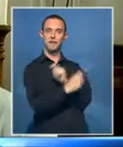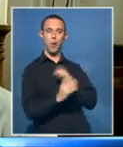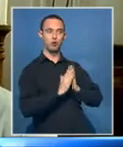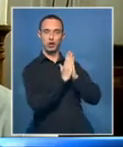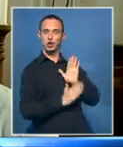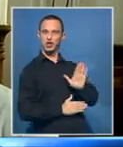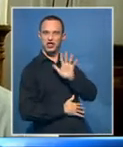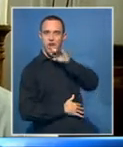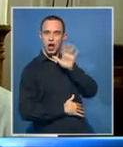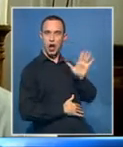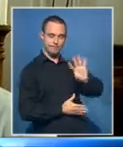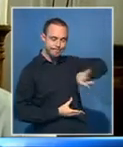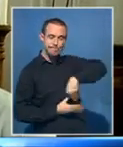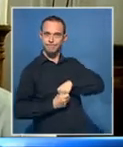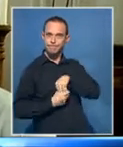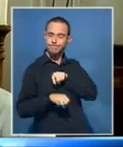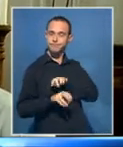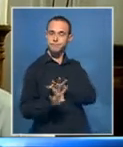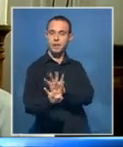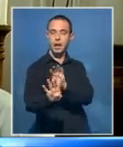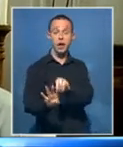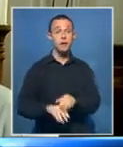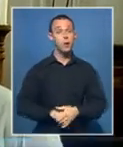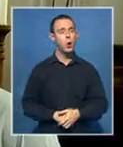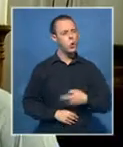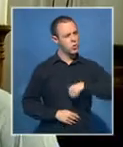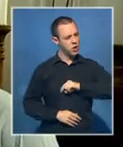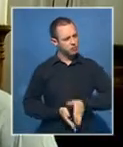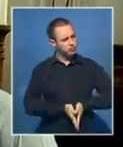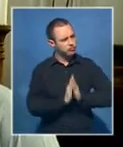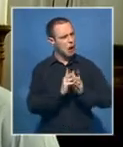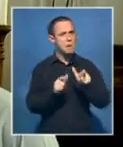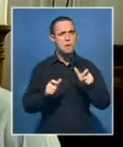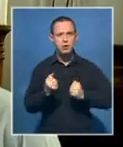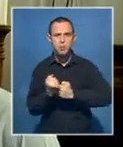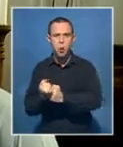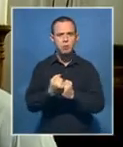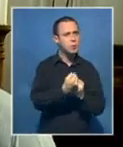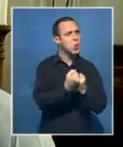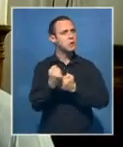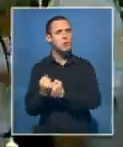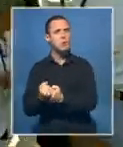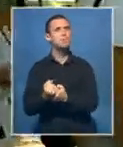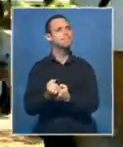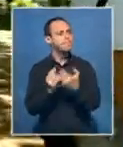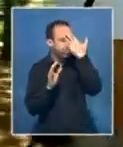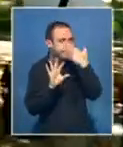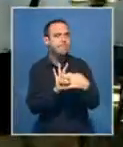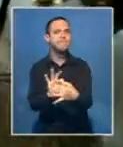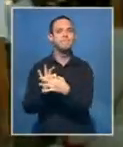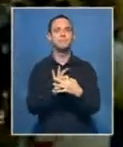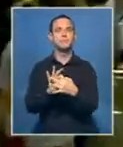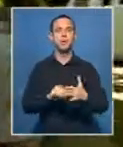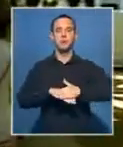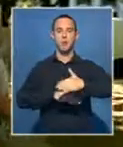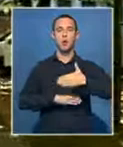to forget about the extremists and stand together and getting to know each other. That's our message I would say. The walk